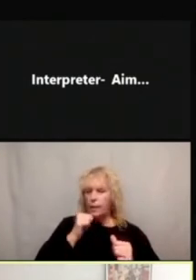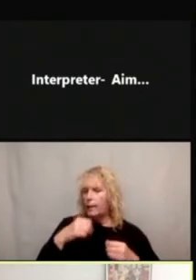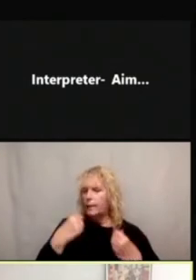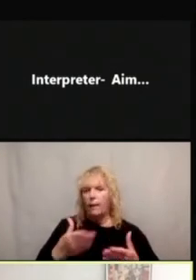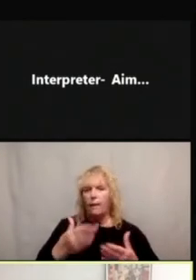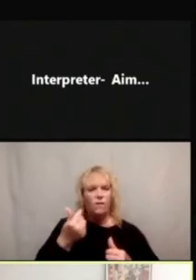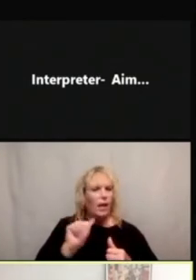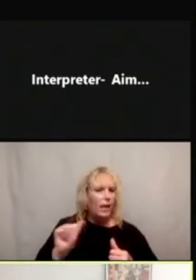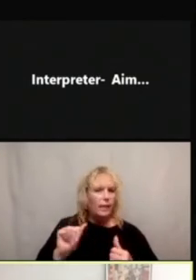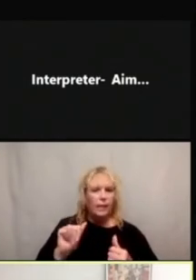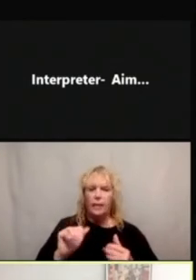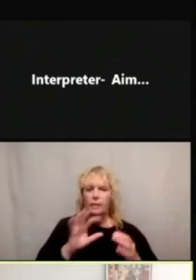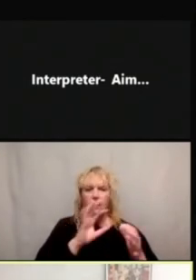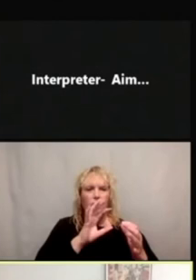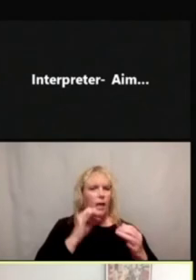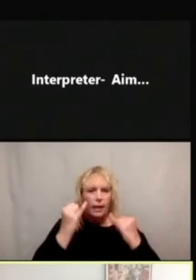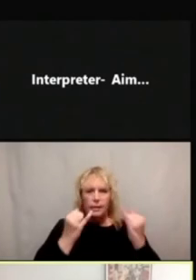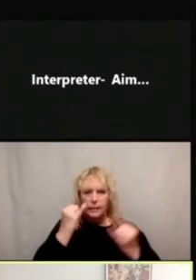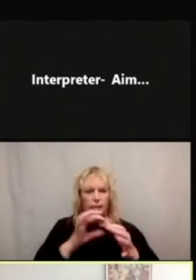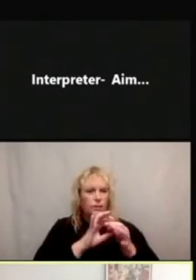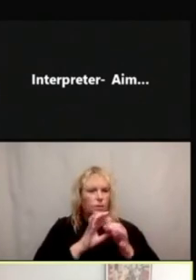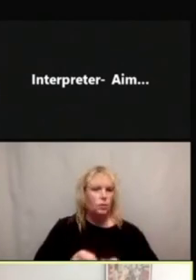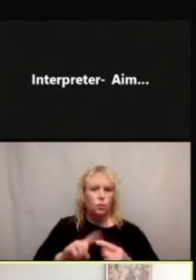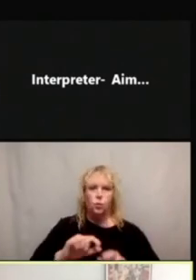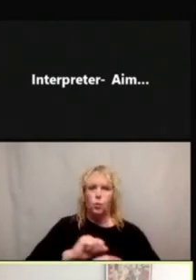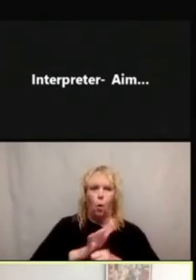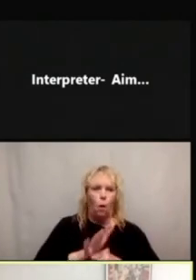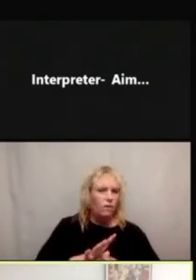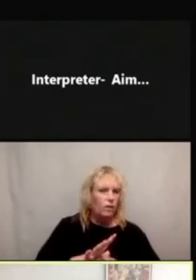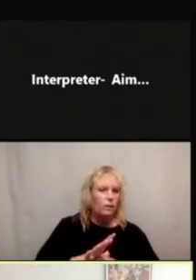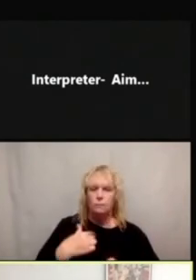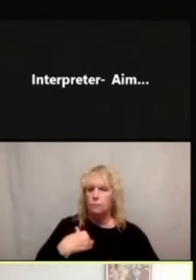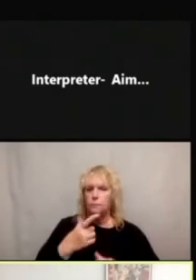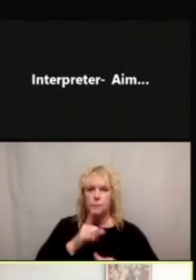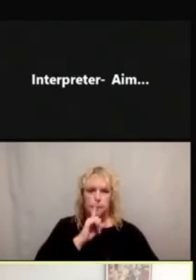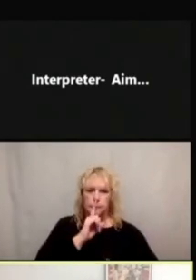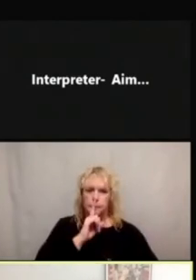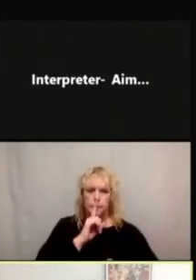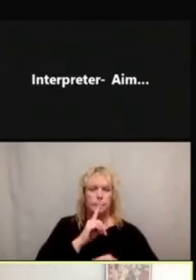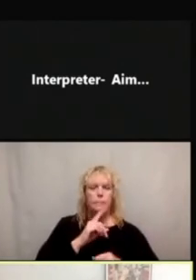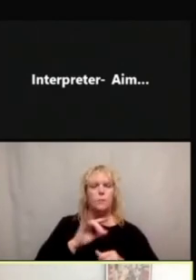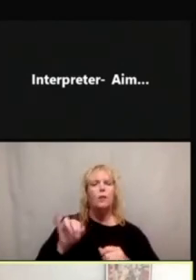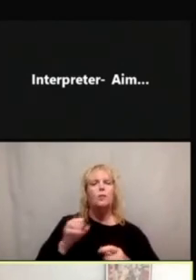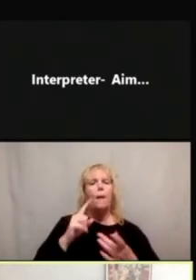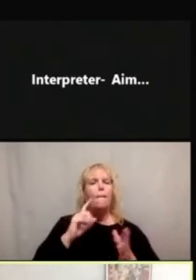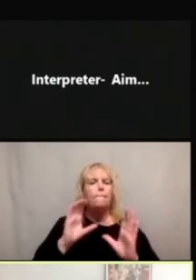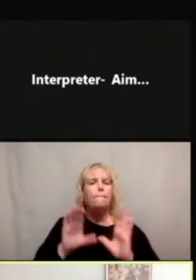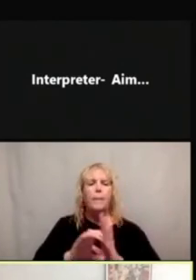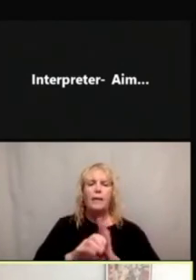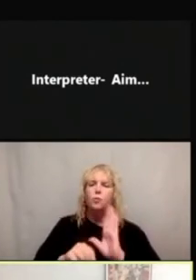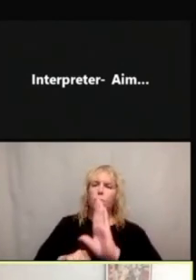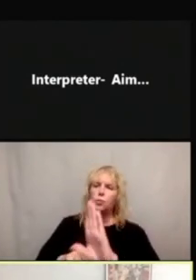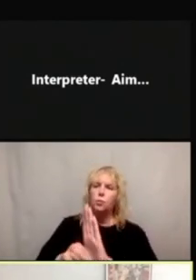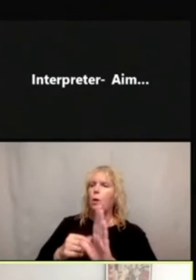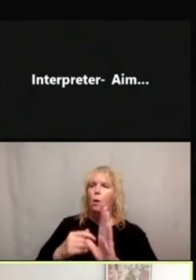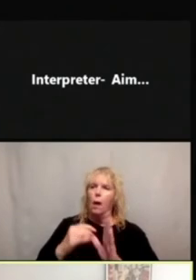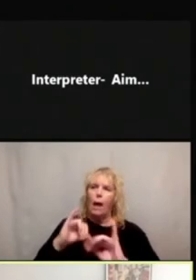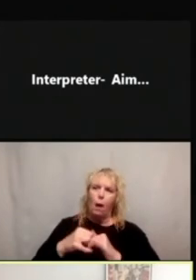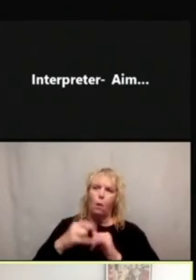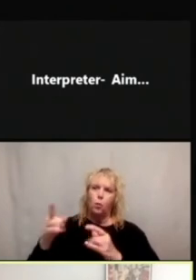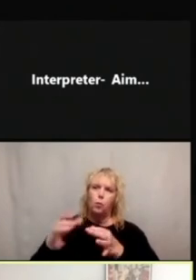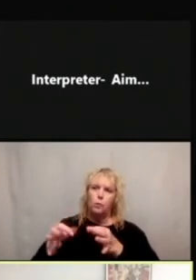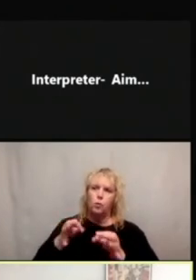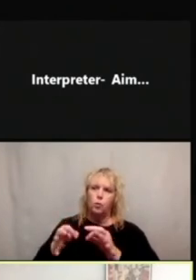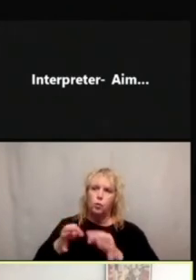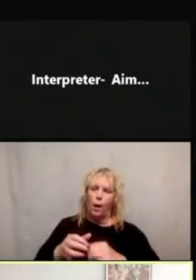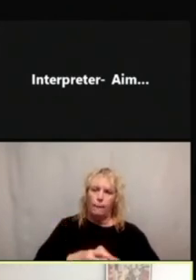these were COVID-19 symptoms or what it was all about. It's just kind of here's the picture. How would you describe this? And